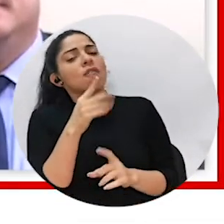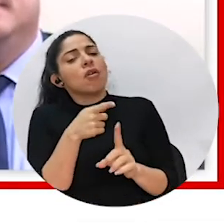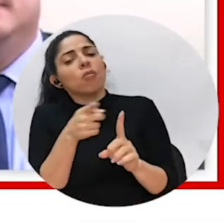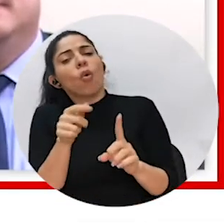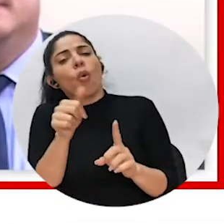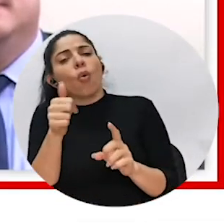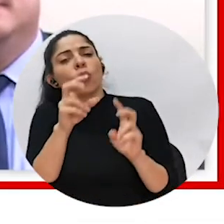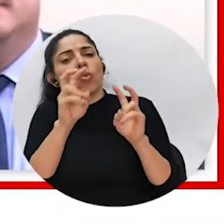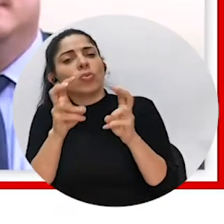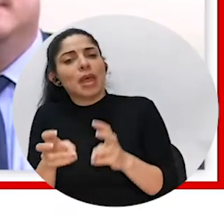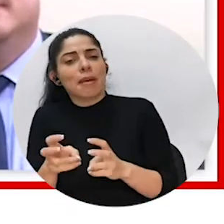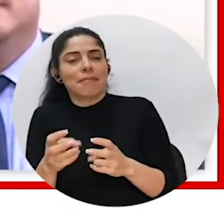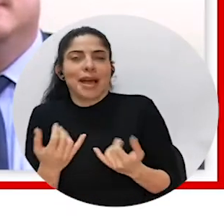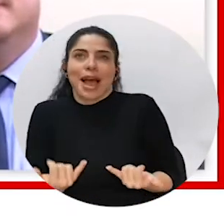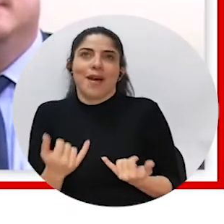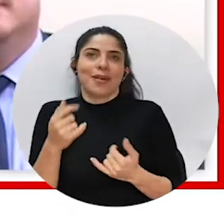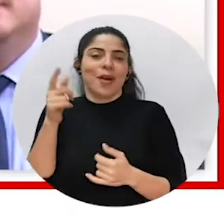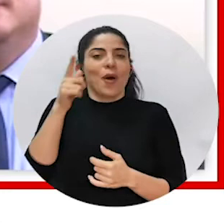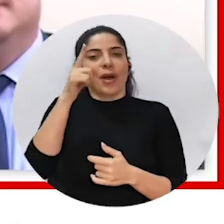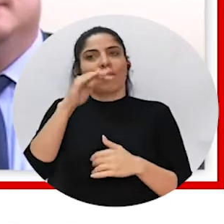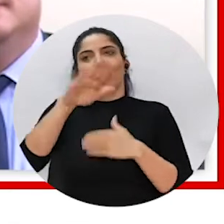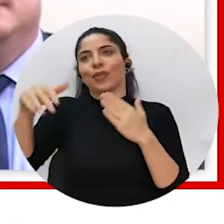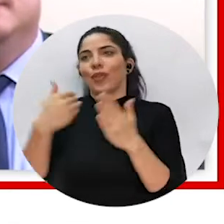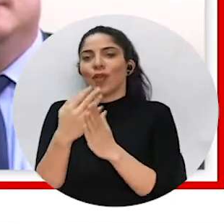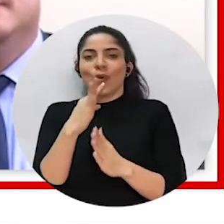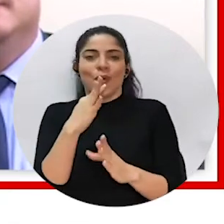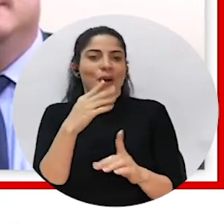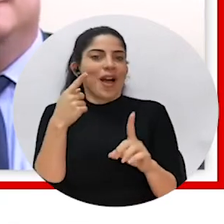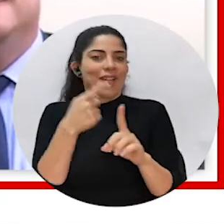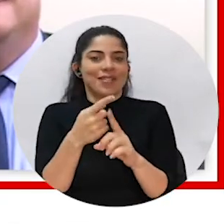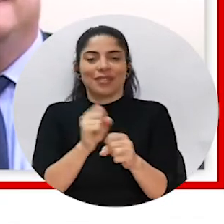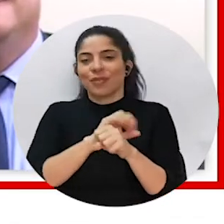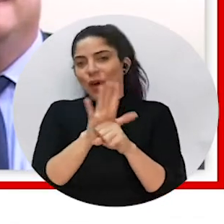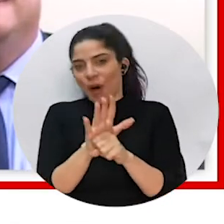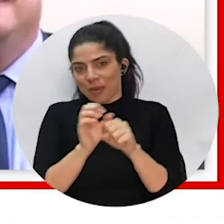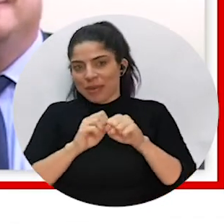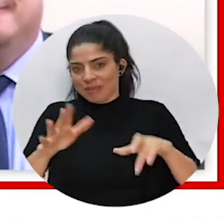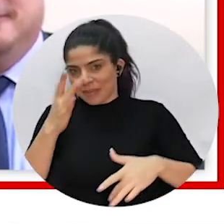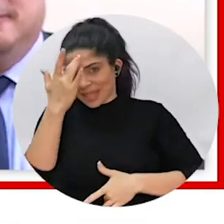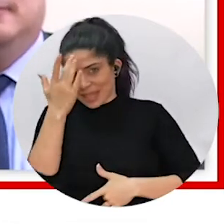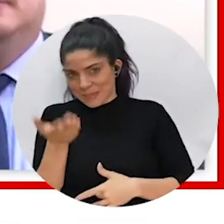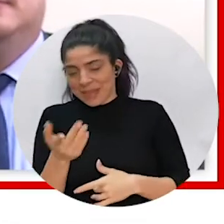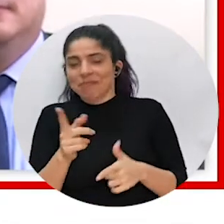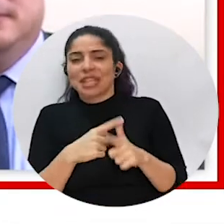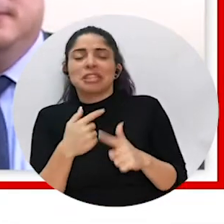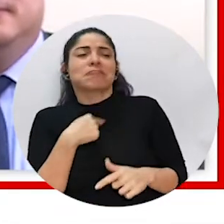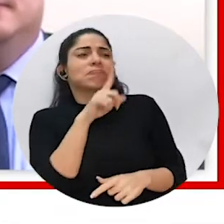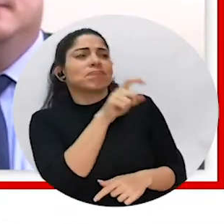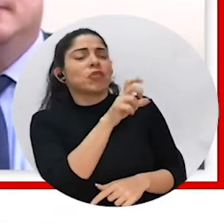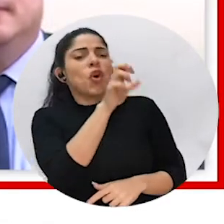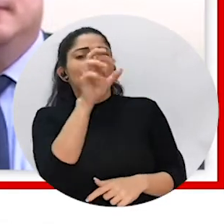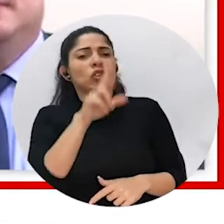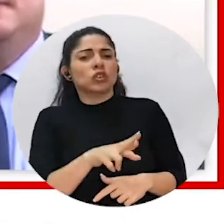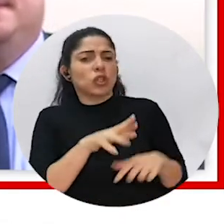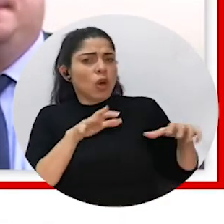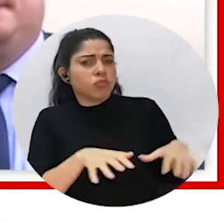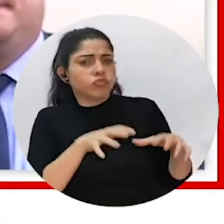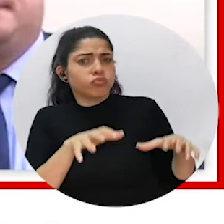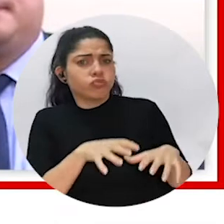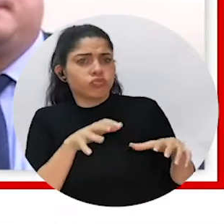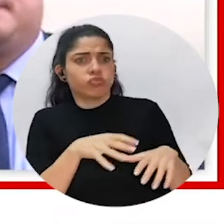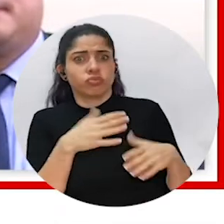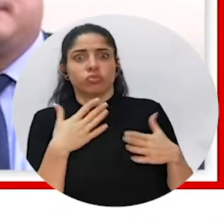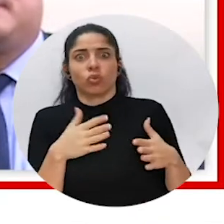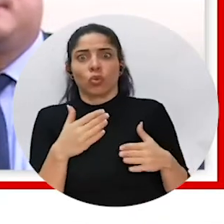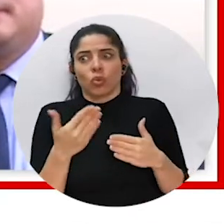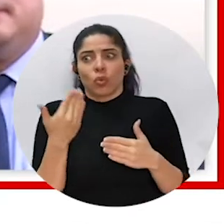talk about the topic that you can't escape these days, of course, the pandemic, COVID, and talk about Costa Rica's